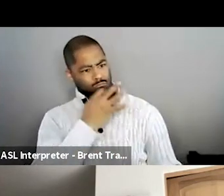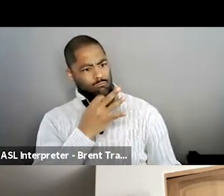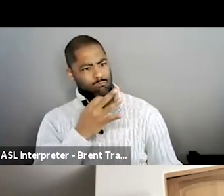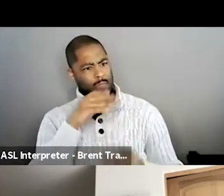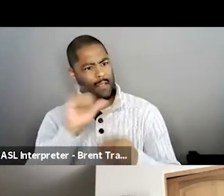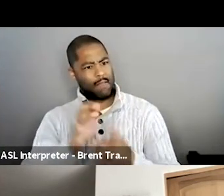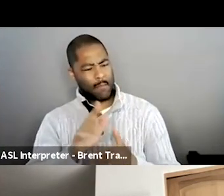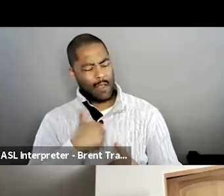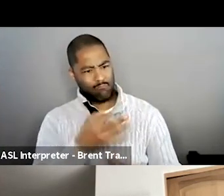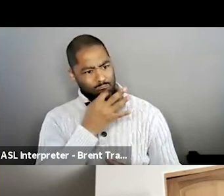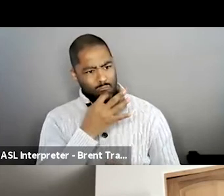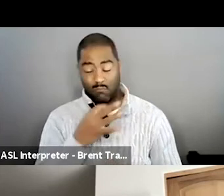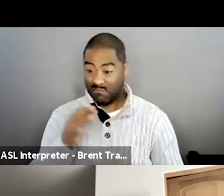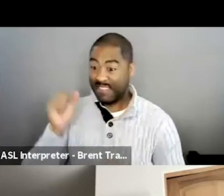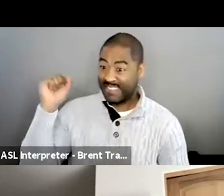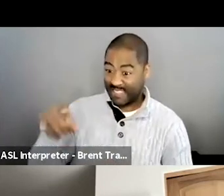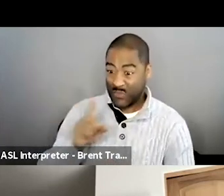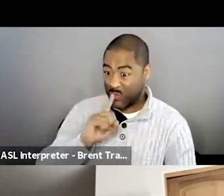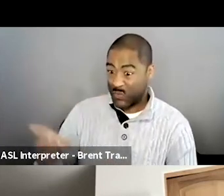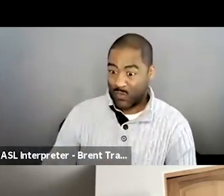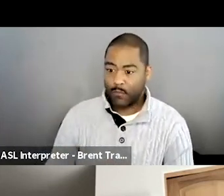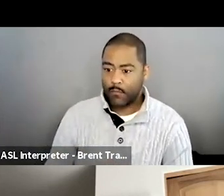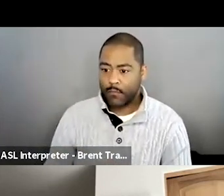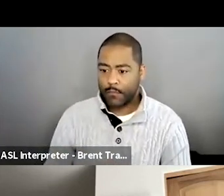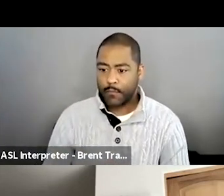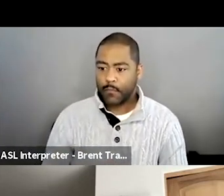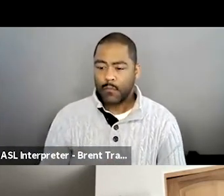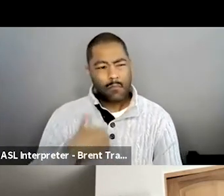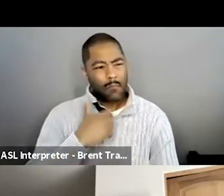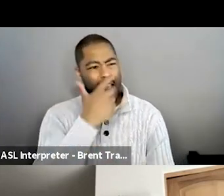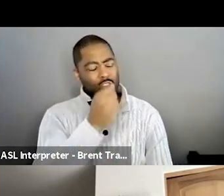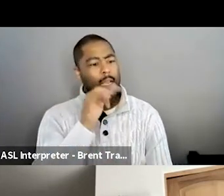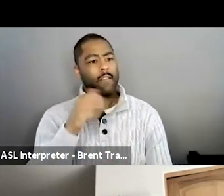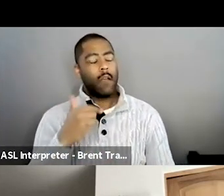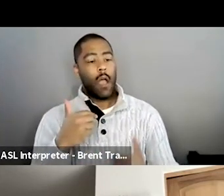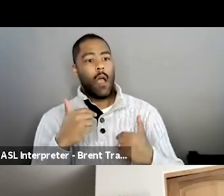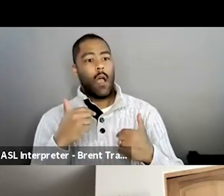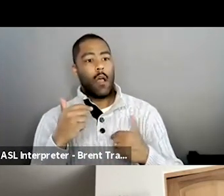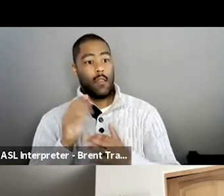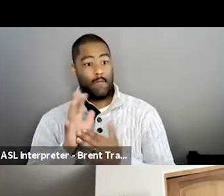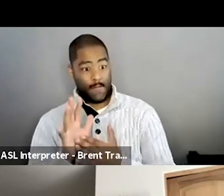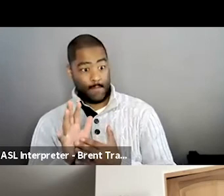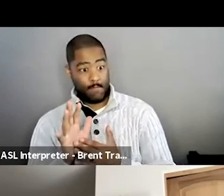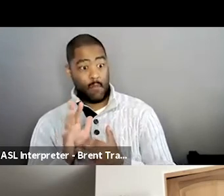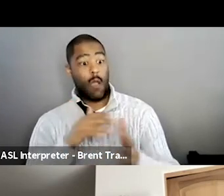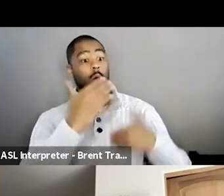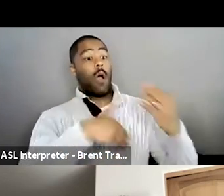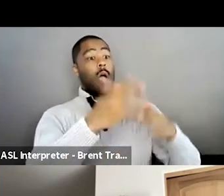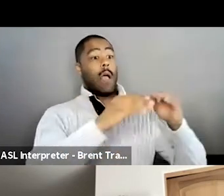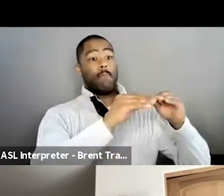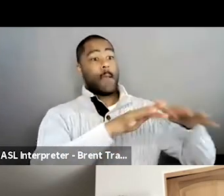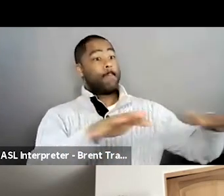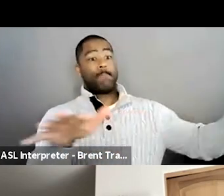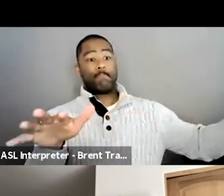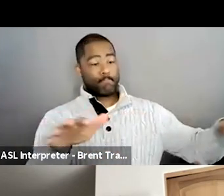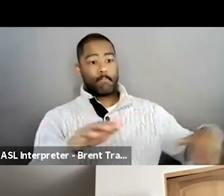um, I think it'd be really interesting to see how much more dramatized